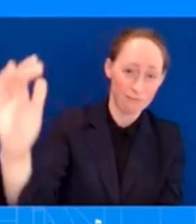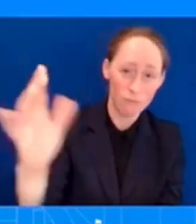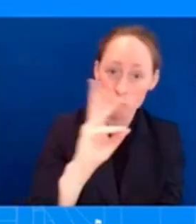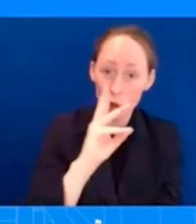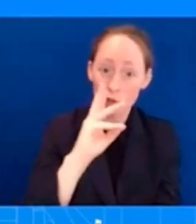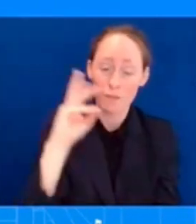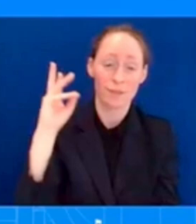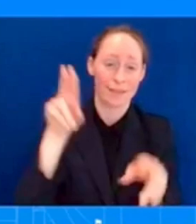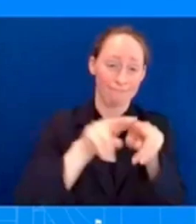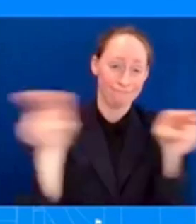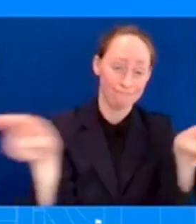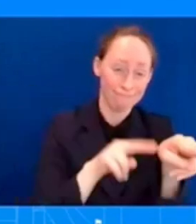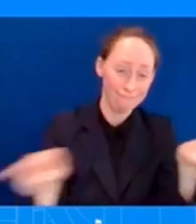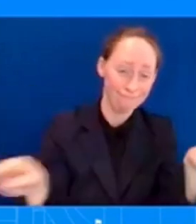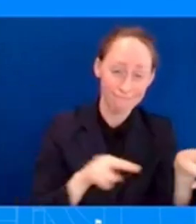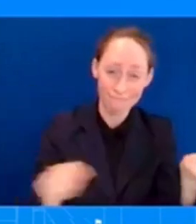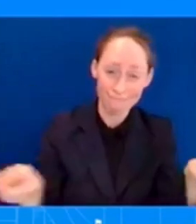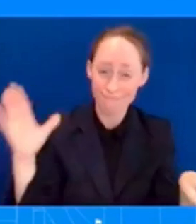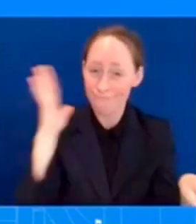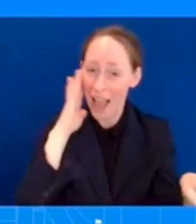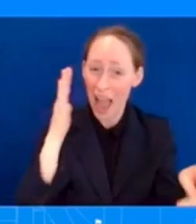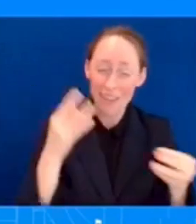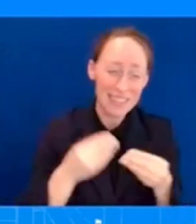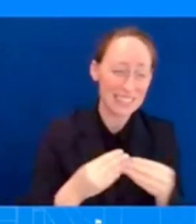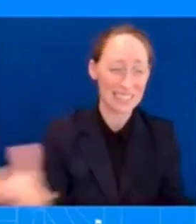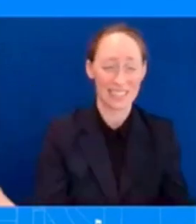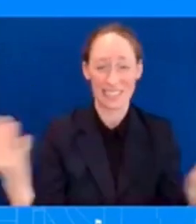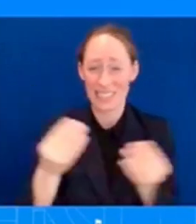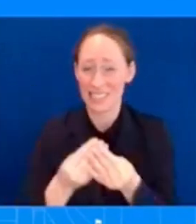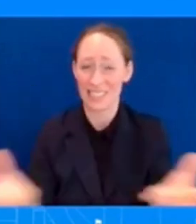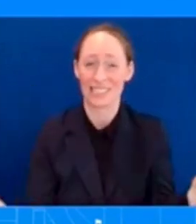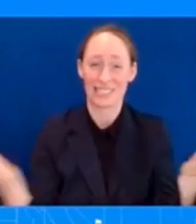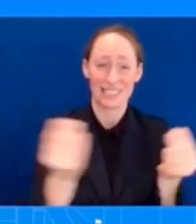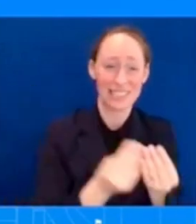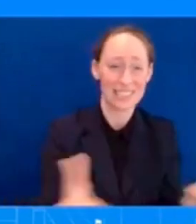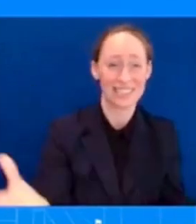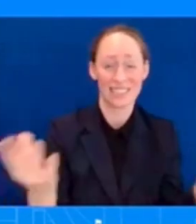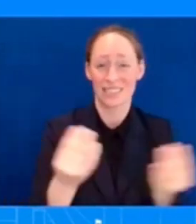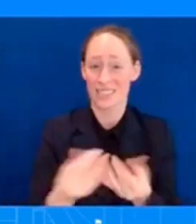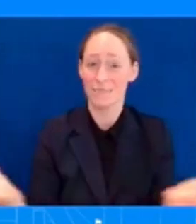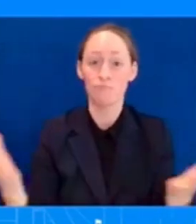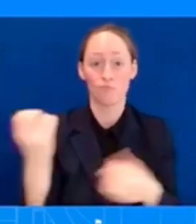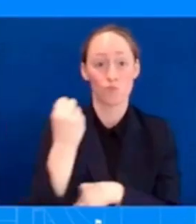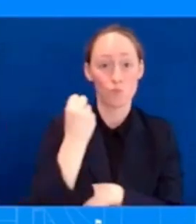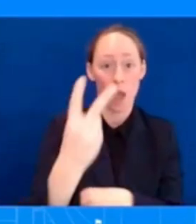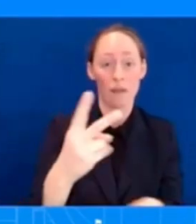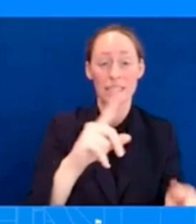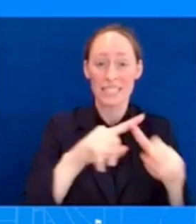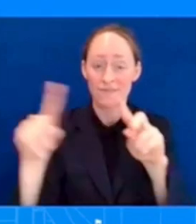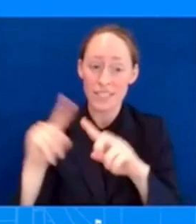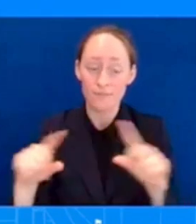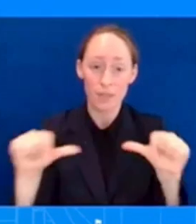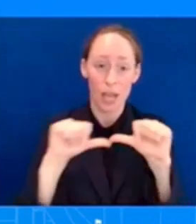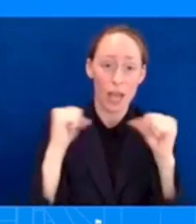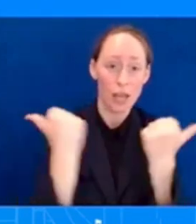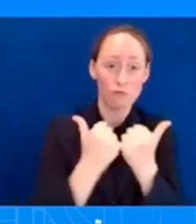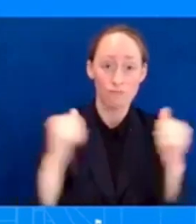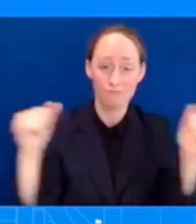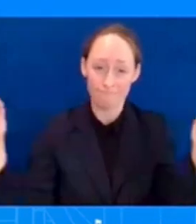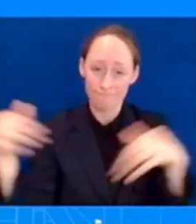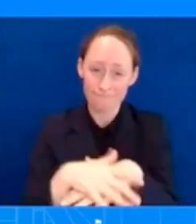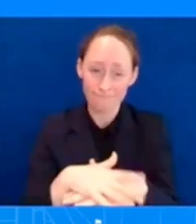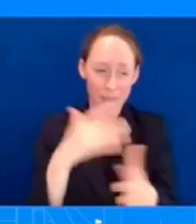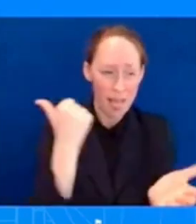federal agencies who are dealing with this issue right now that we're currently seeing in Maui, and it is a